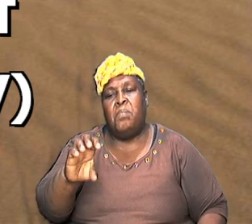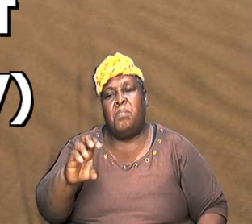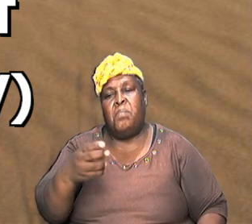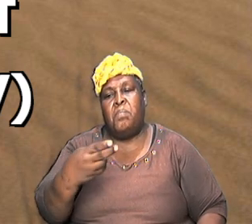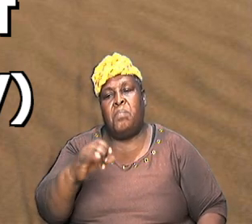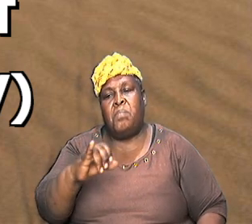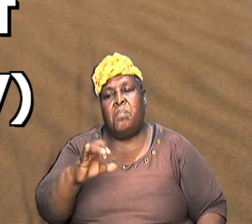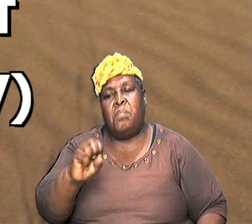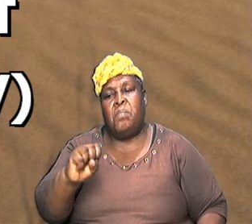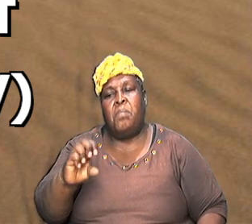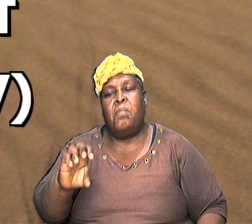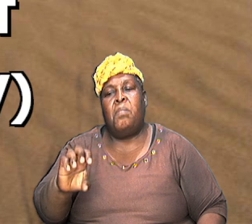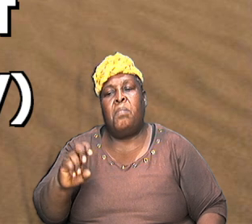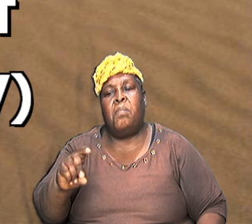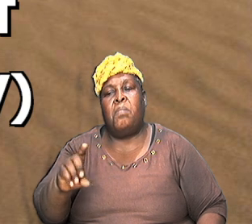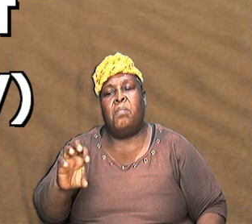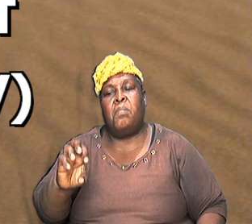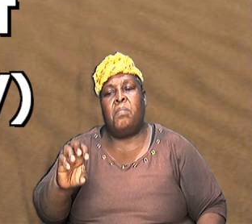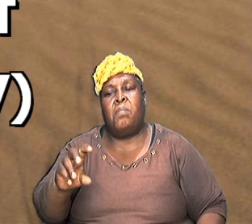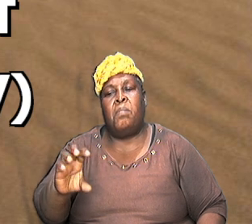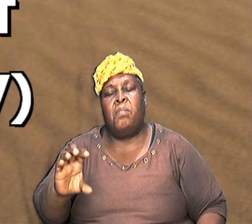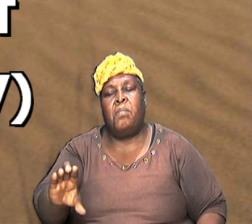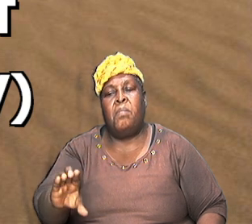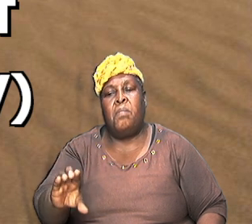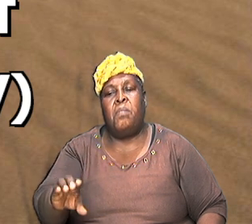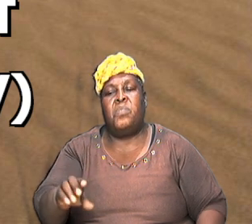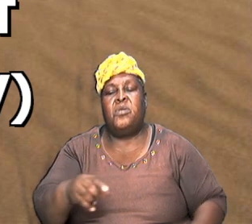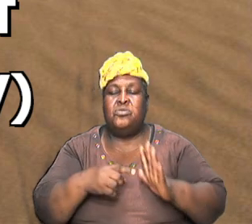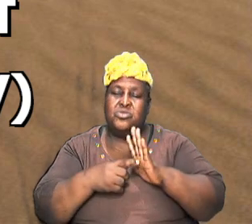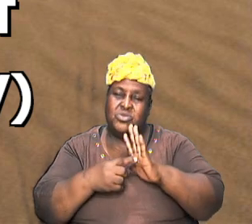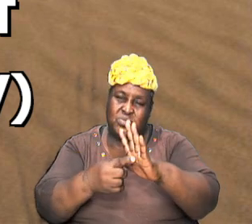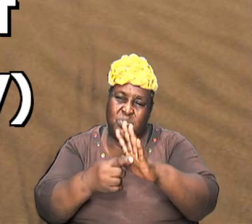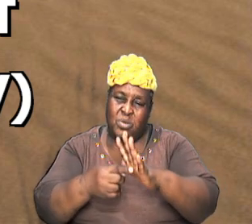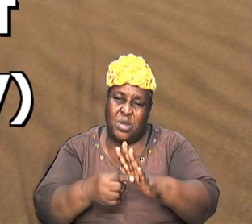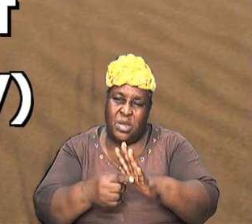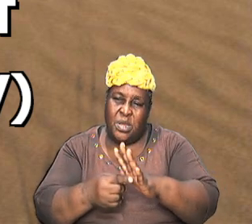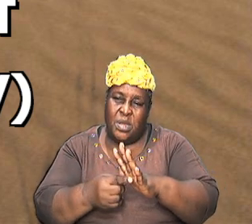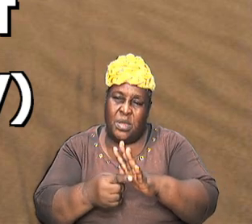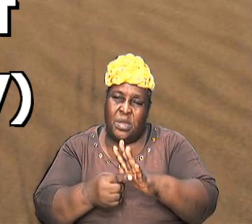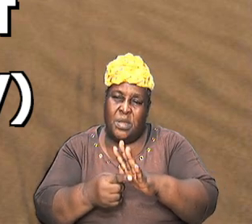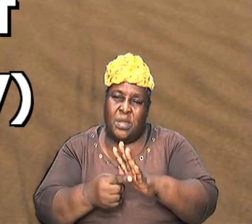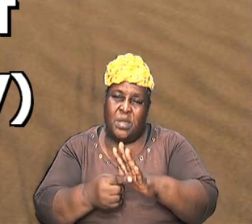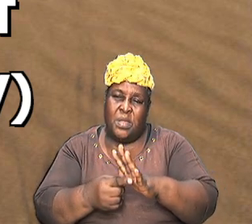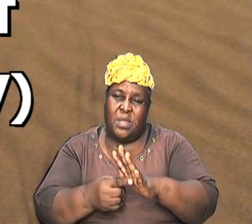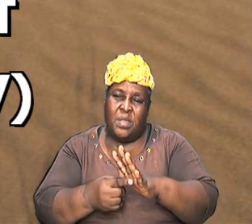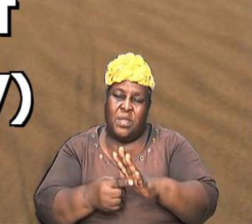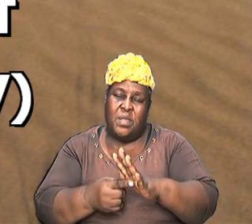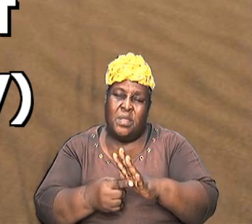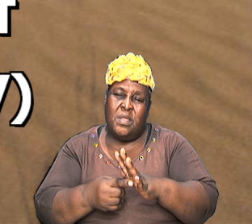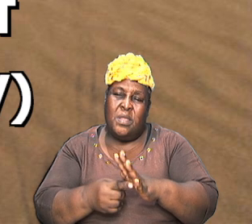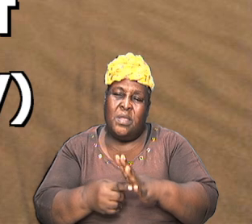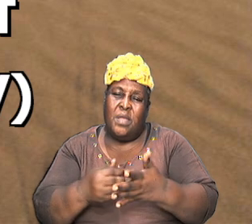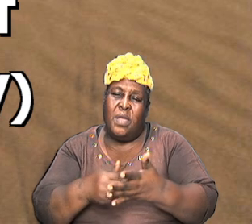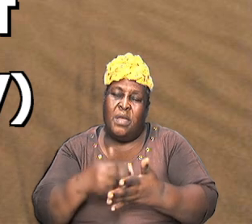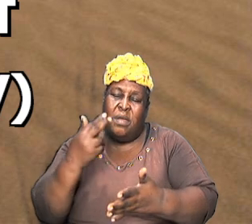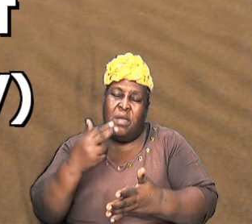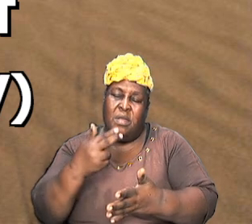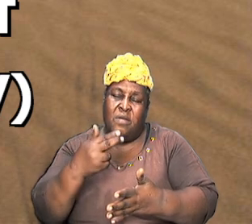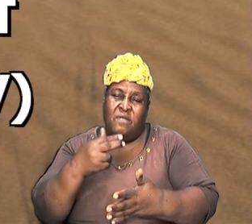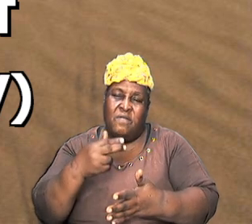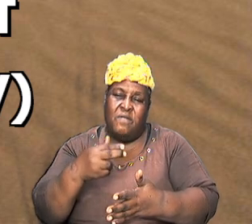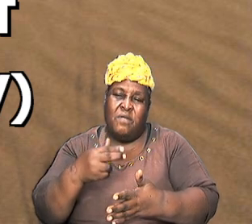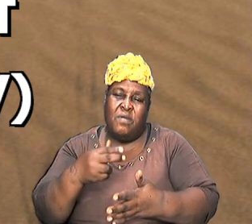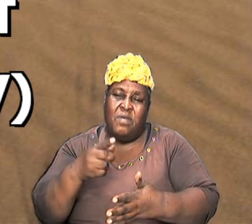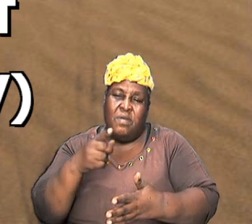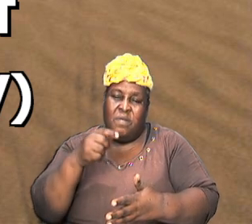is saying here and this is showing the height of Melchizedek as a high priest because